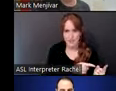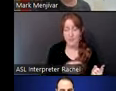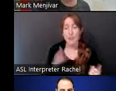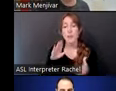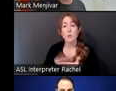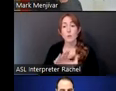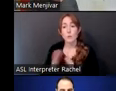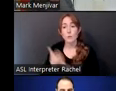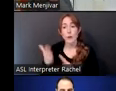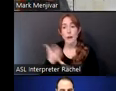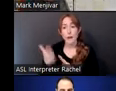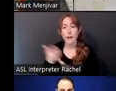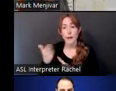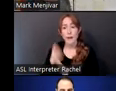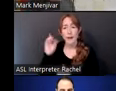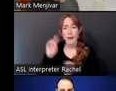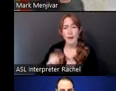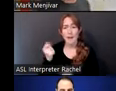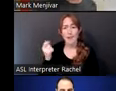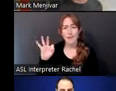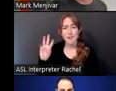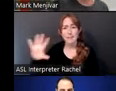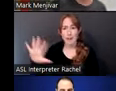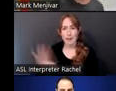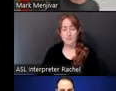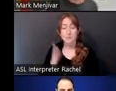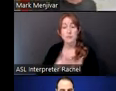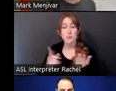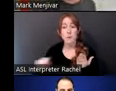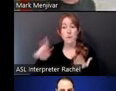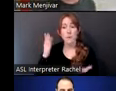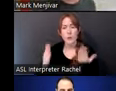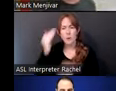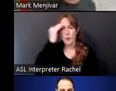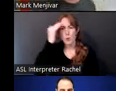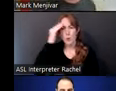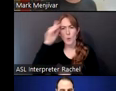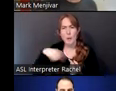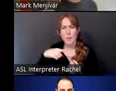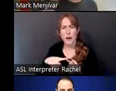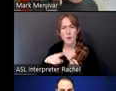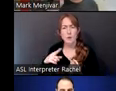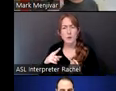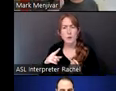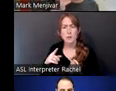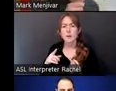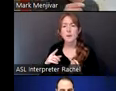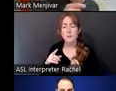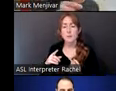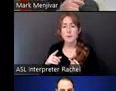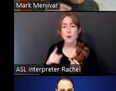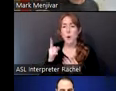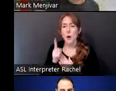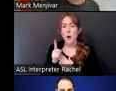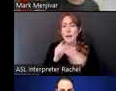1965. Some of you may be familiar with the story of the burying of Mr. Spanish. There was this moment where teachers had